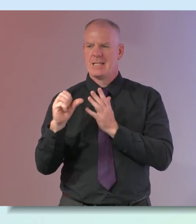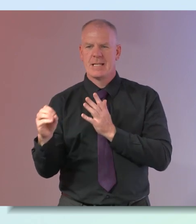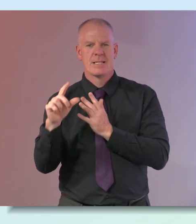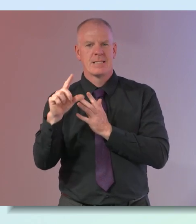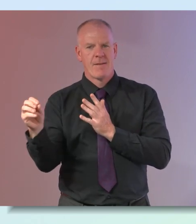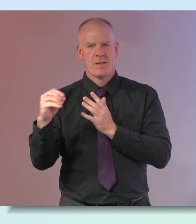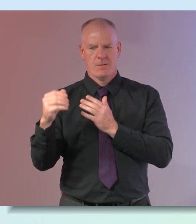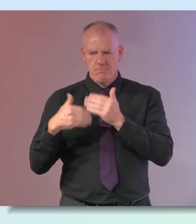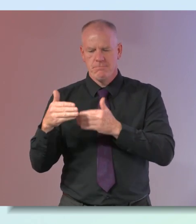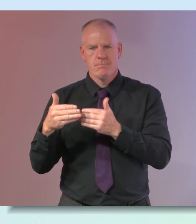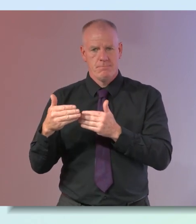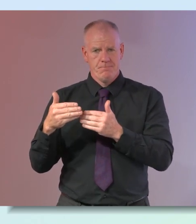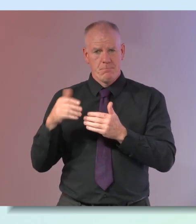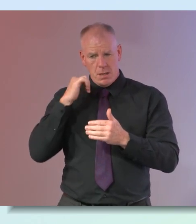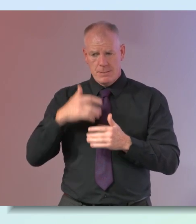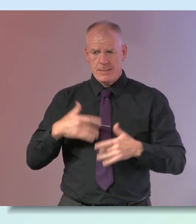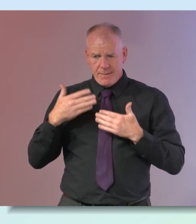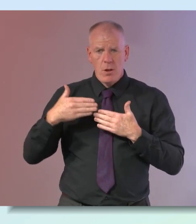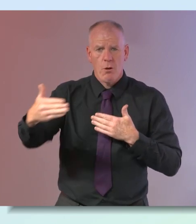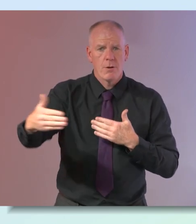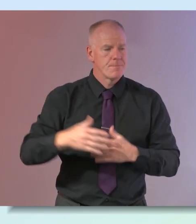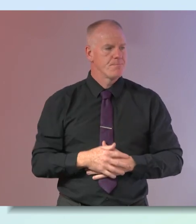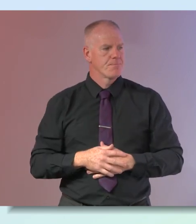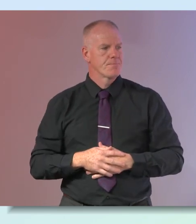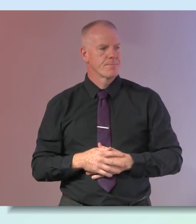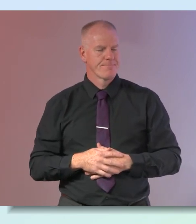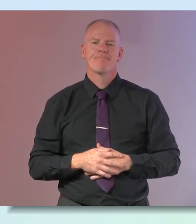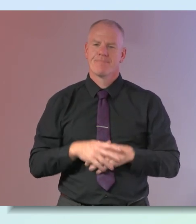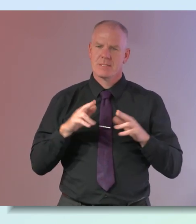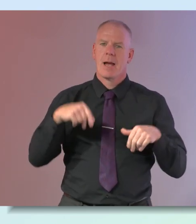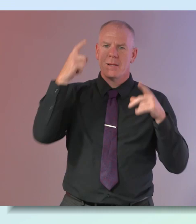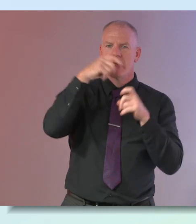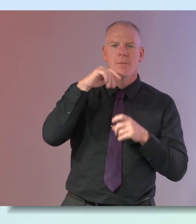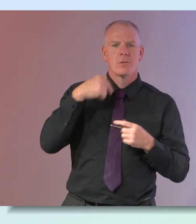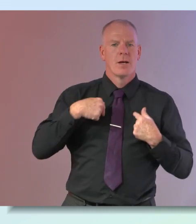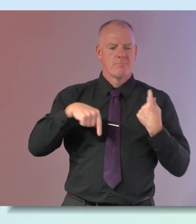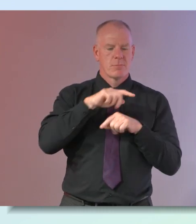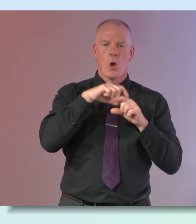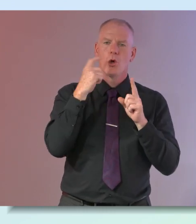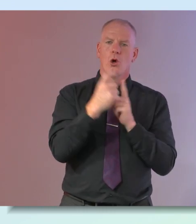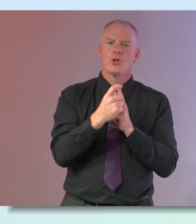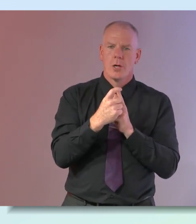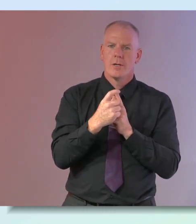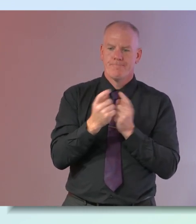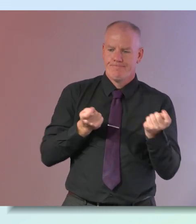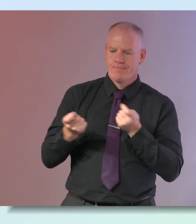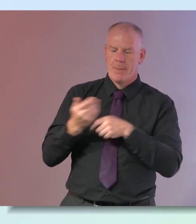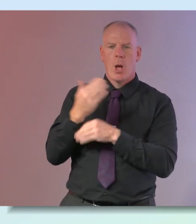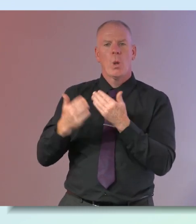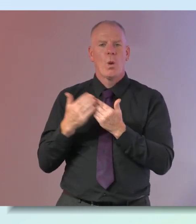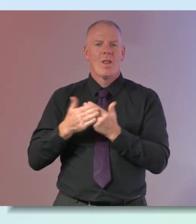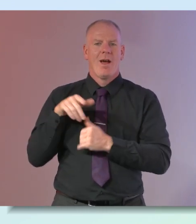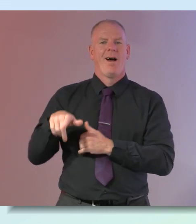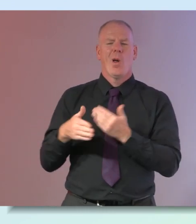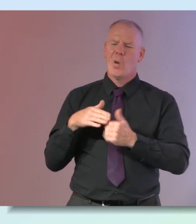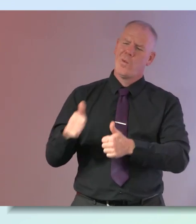onwards because we're all going to live longer and that can be difficult when we've grown up in a culture which is very much predominated by young people or youth being you